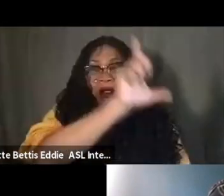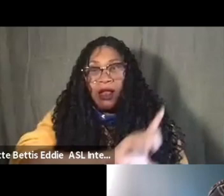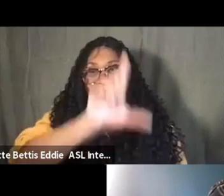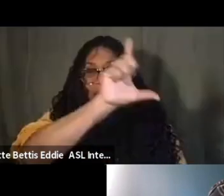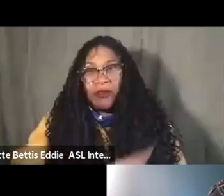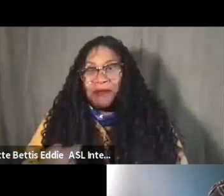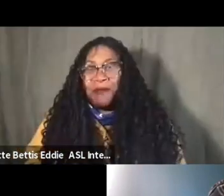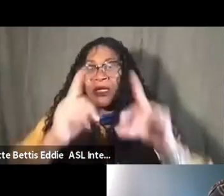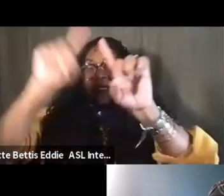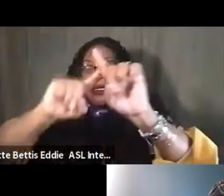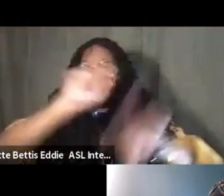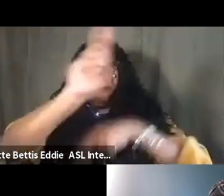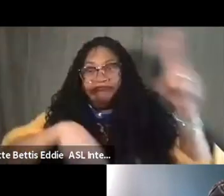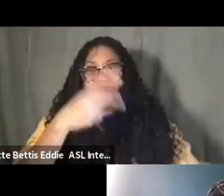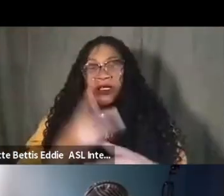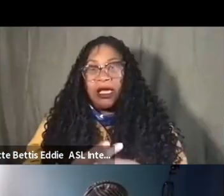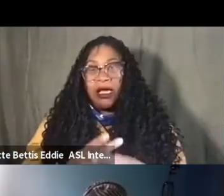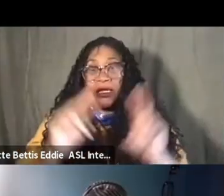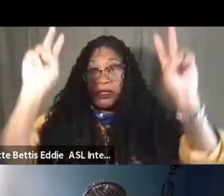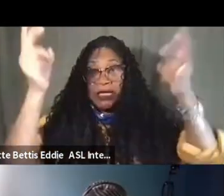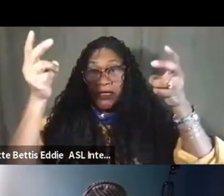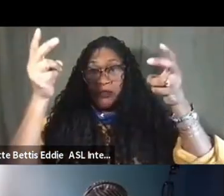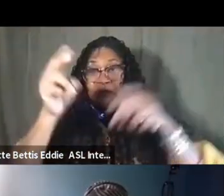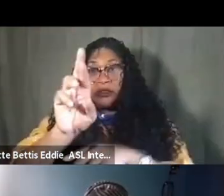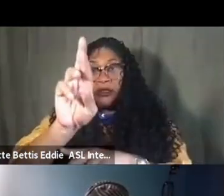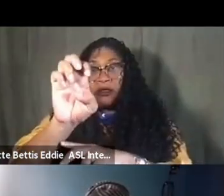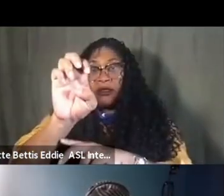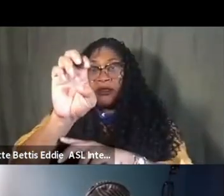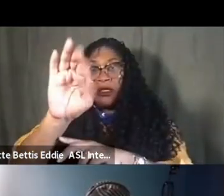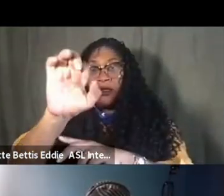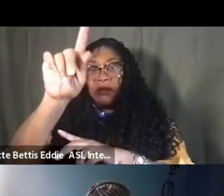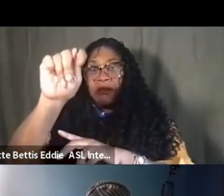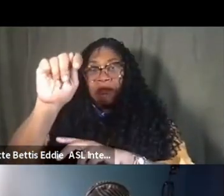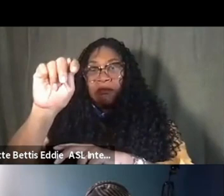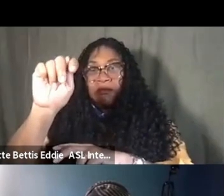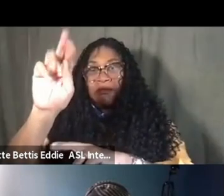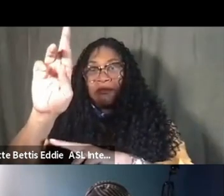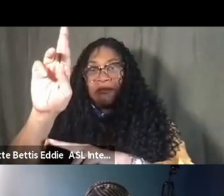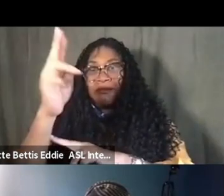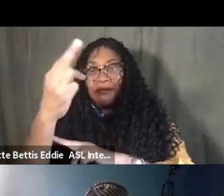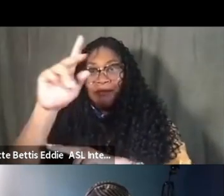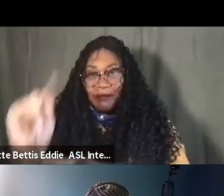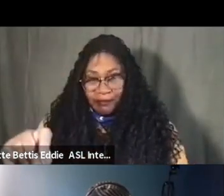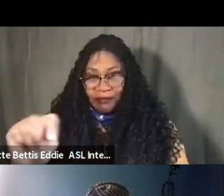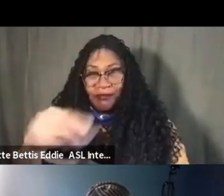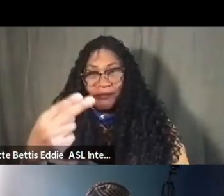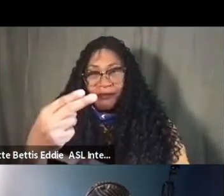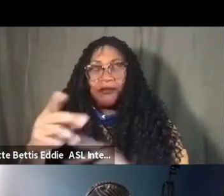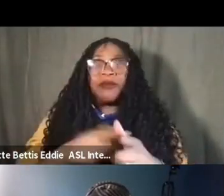installation titled Rebirth. Next, I'd like to introduce Amanda D. King.